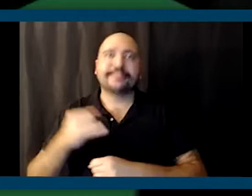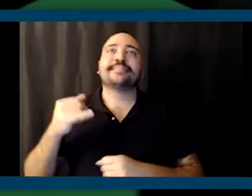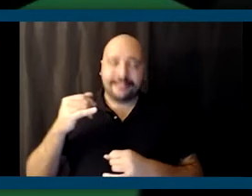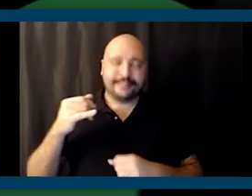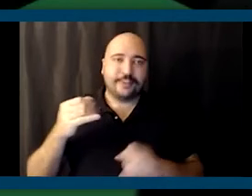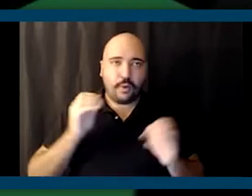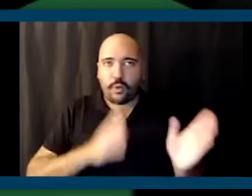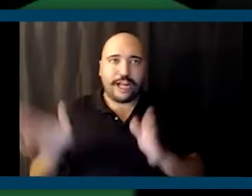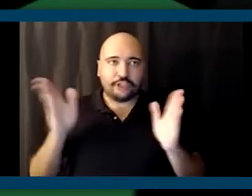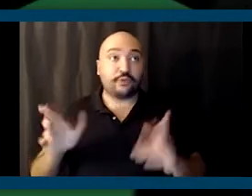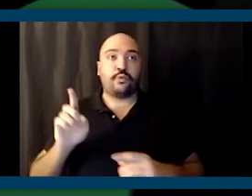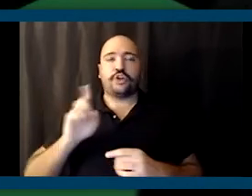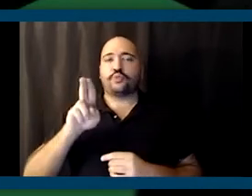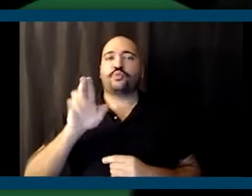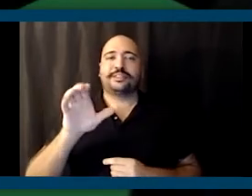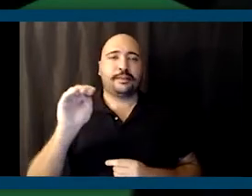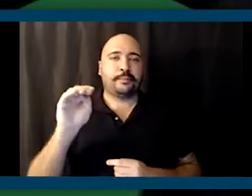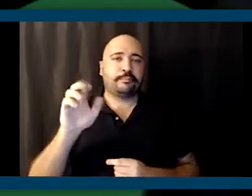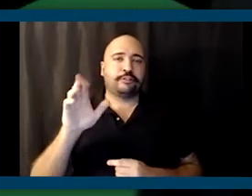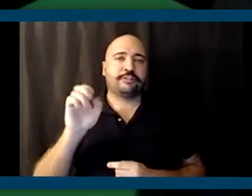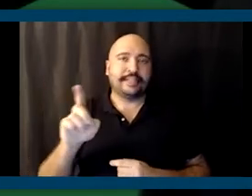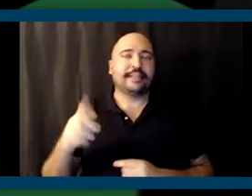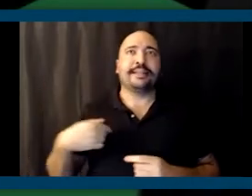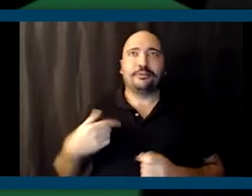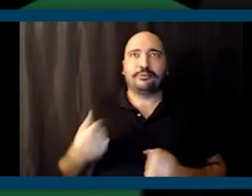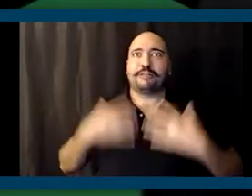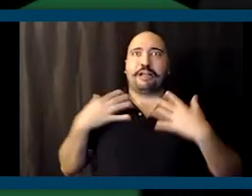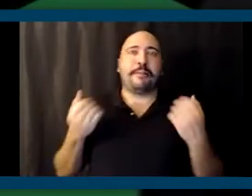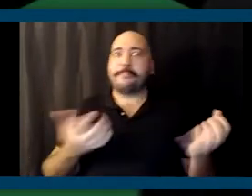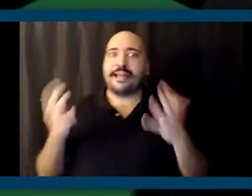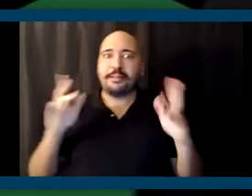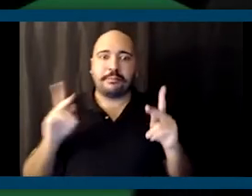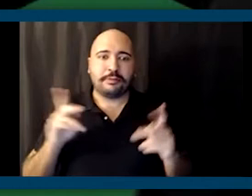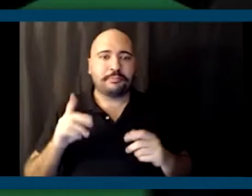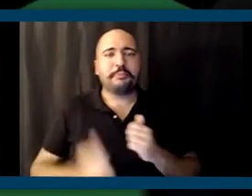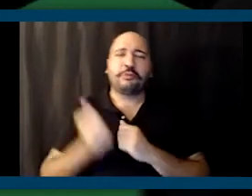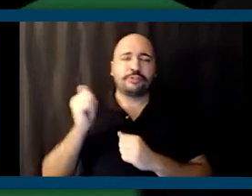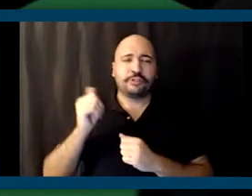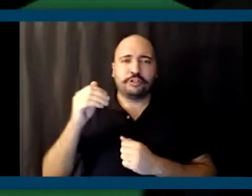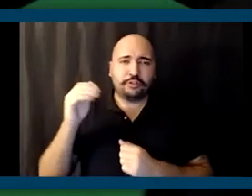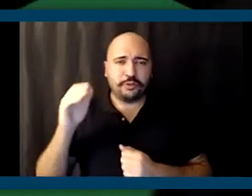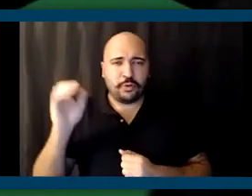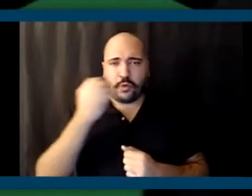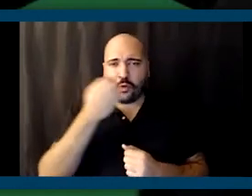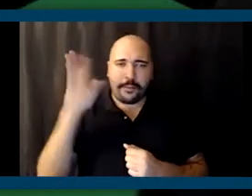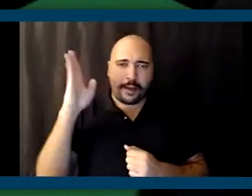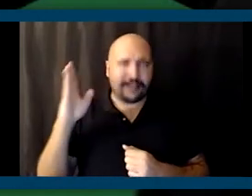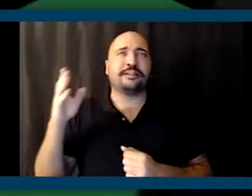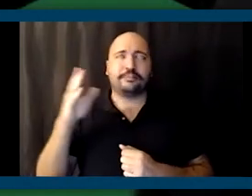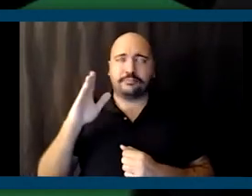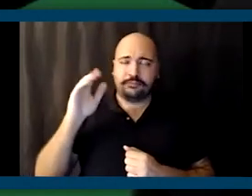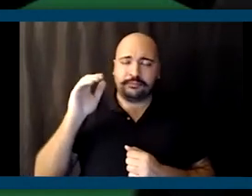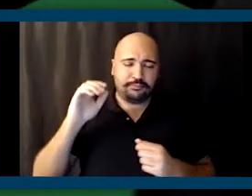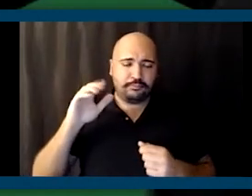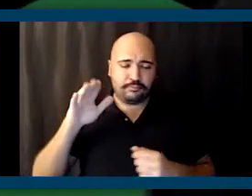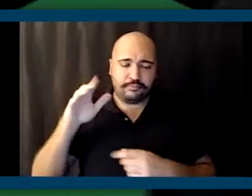I was inspired by so many folks, but most of all, President Barack Obama and our forever first lady, Michelle Obama, over